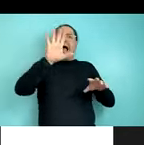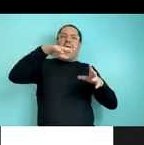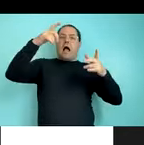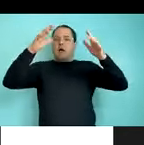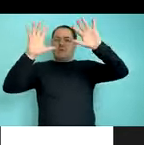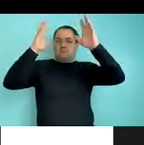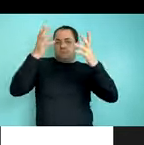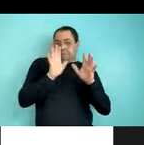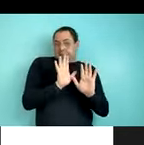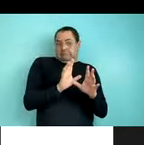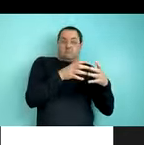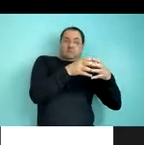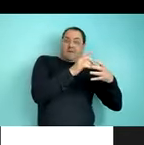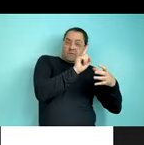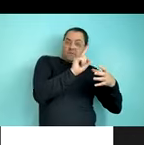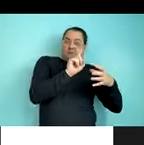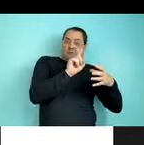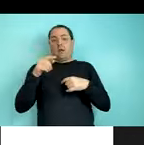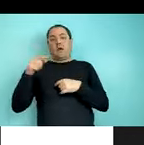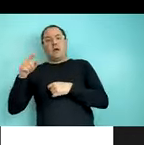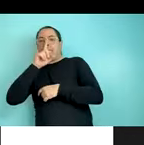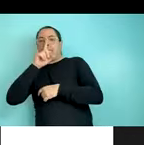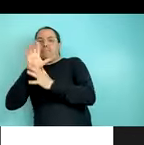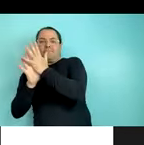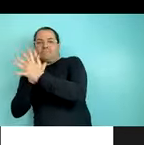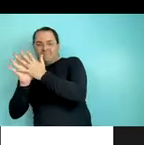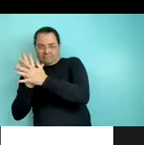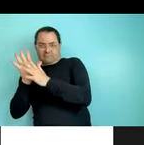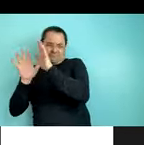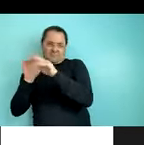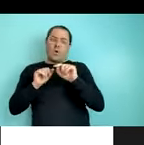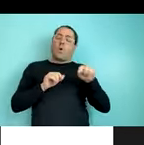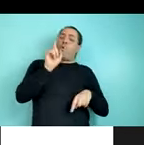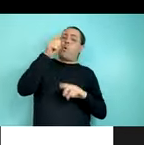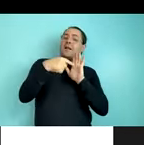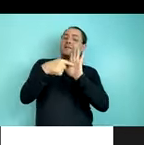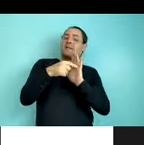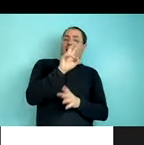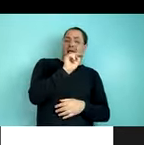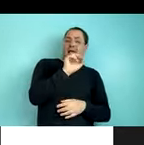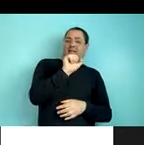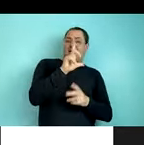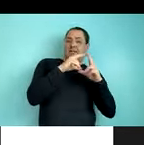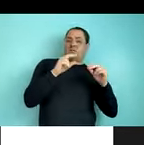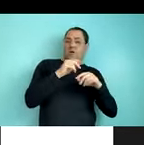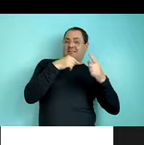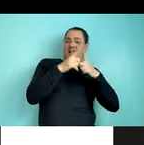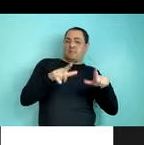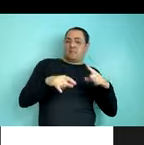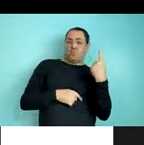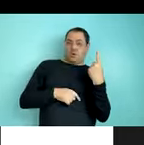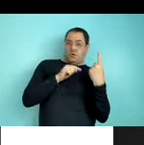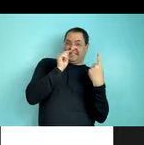So I'm going to show you now a sample excerpt from one of our NSL1 participants describing the paintbrush event that you saw.